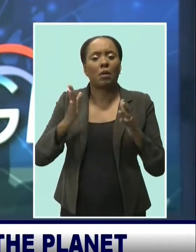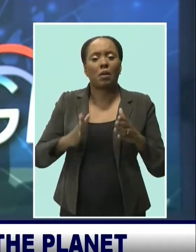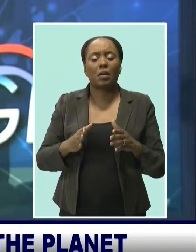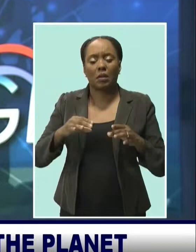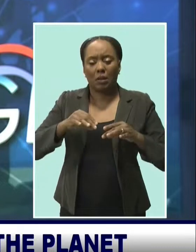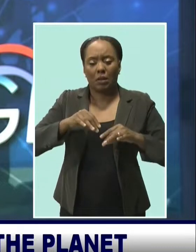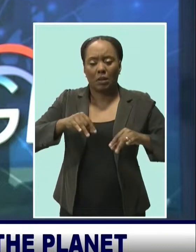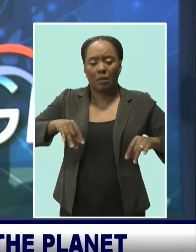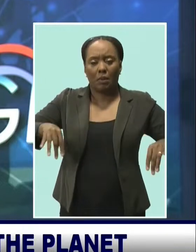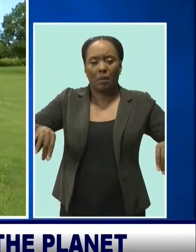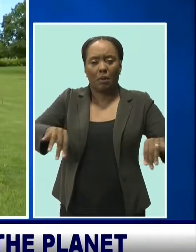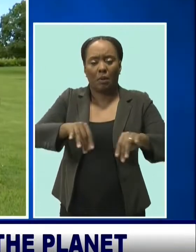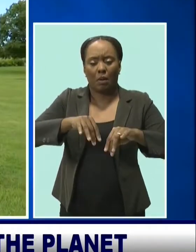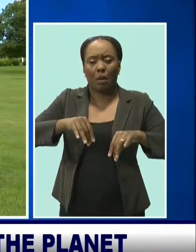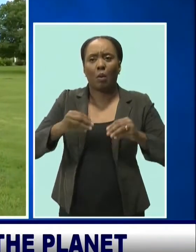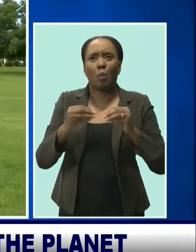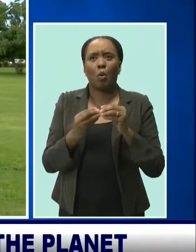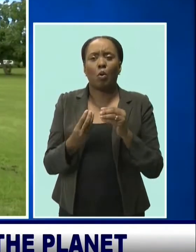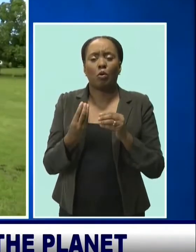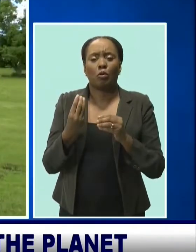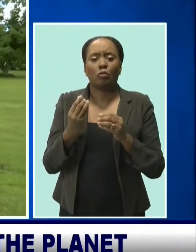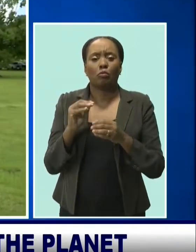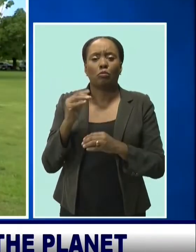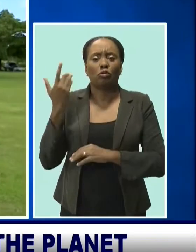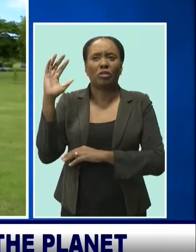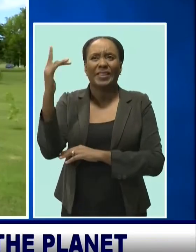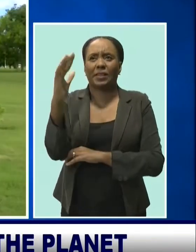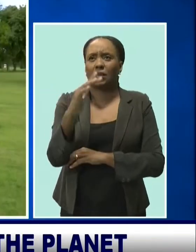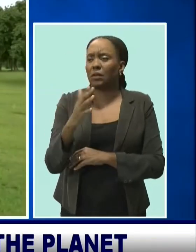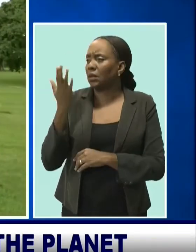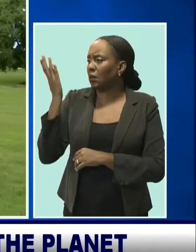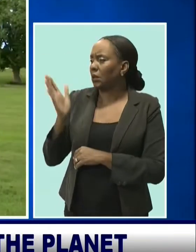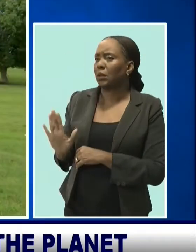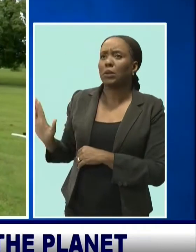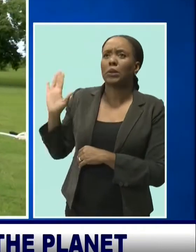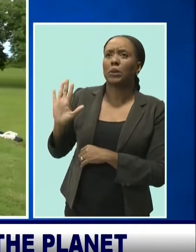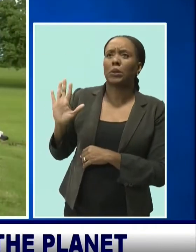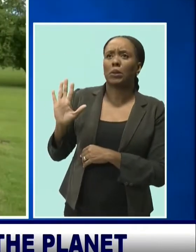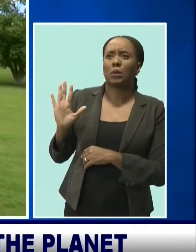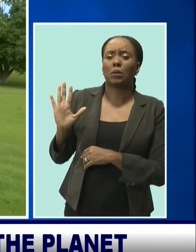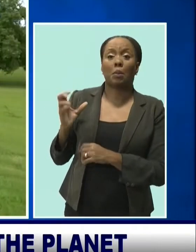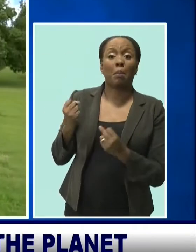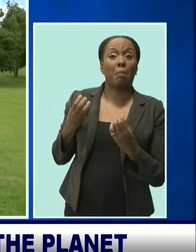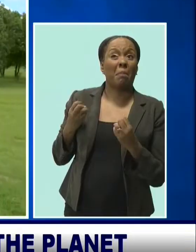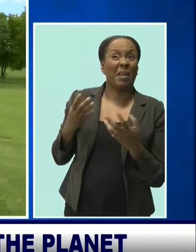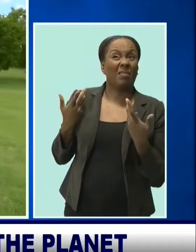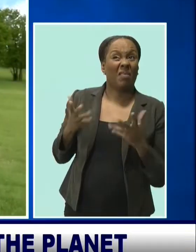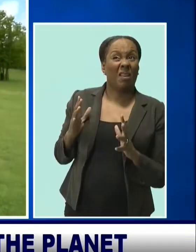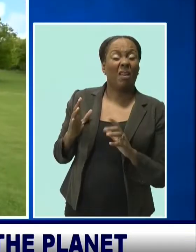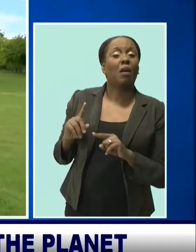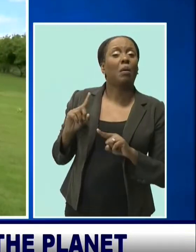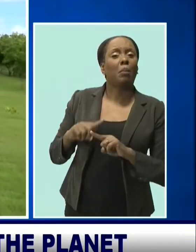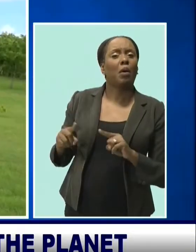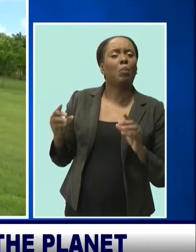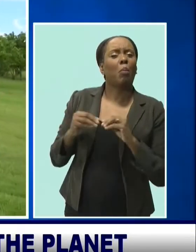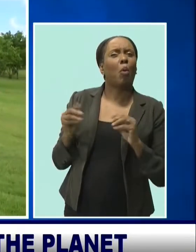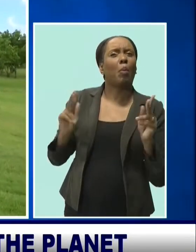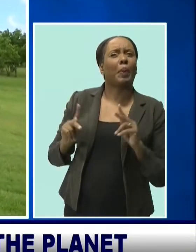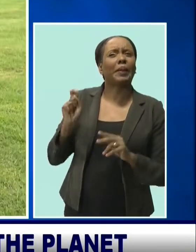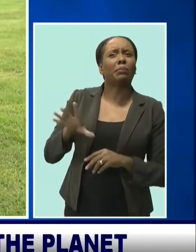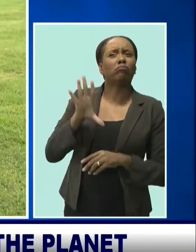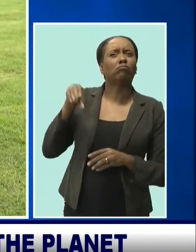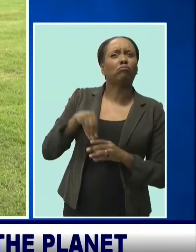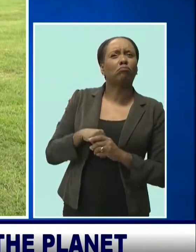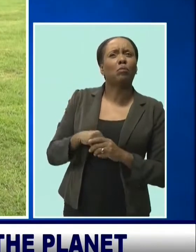trees. While thousands of trees have already been planted across the island, Mr. Jones called for widespread participation from individuals